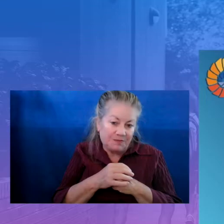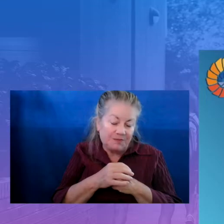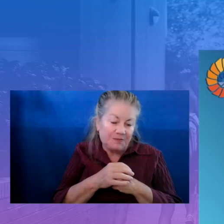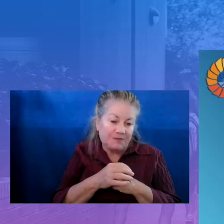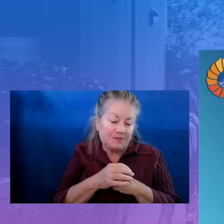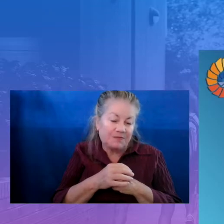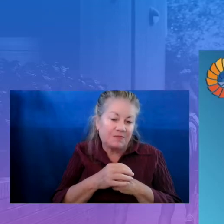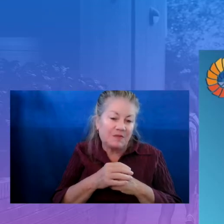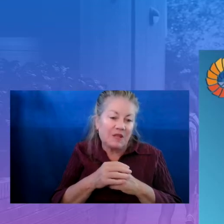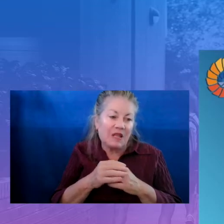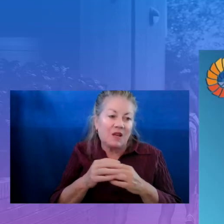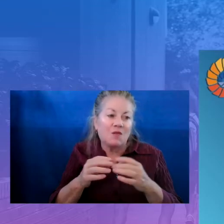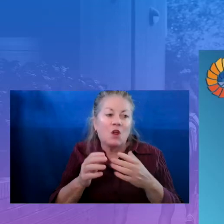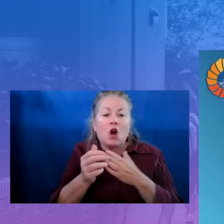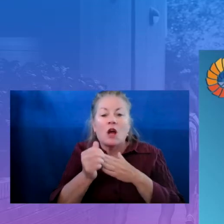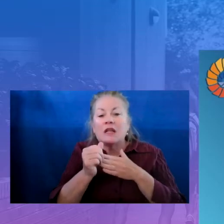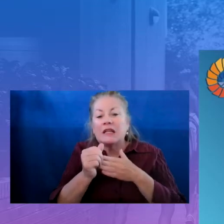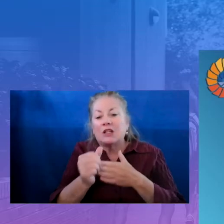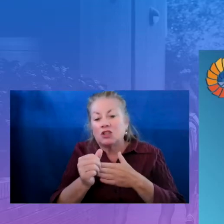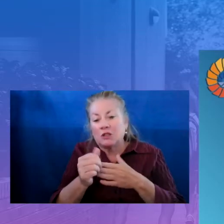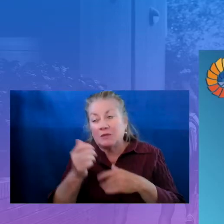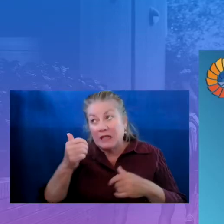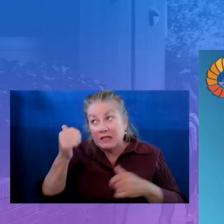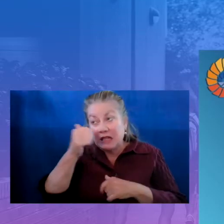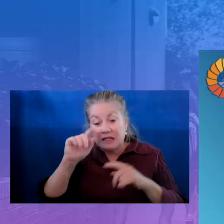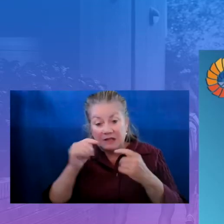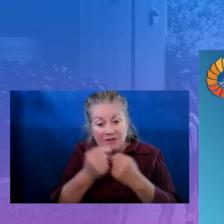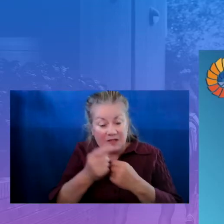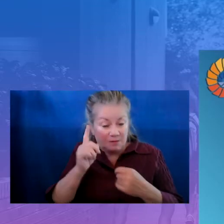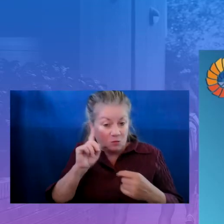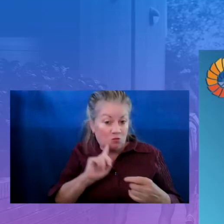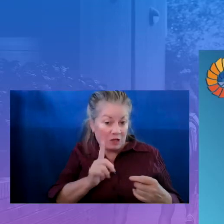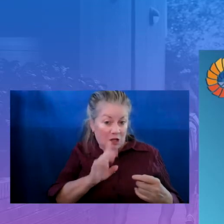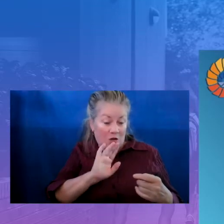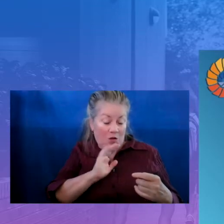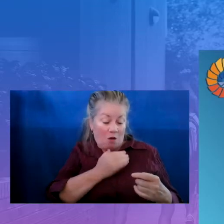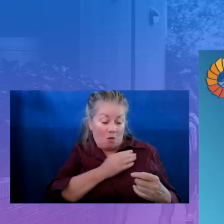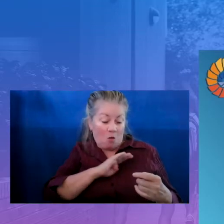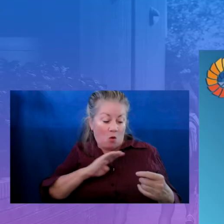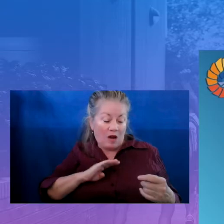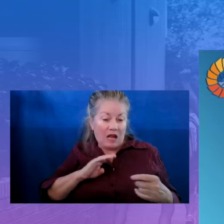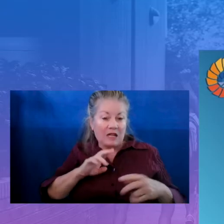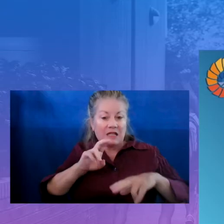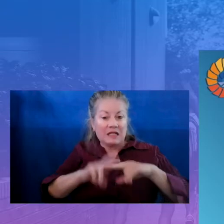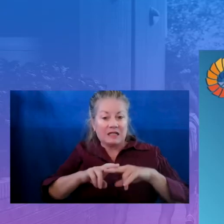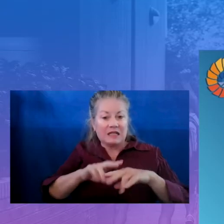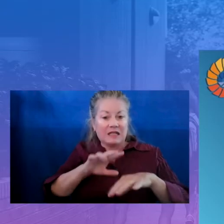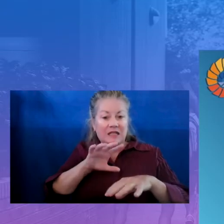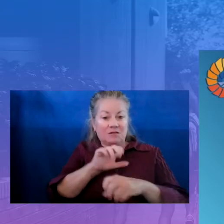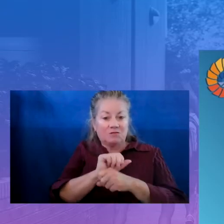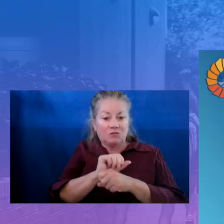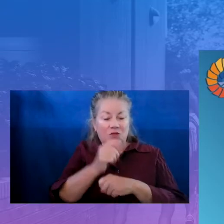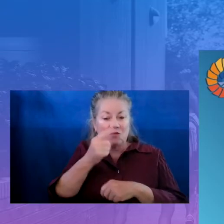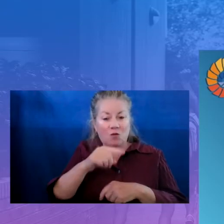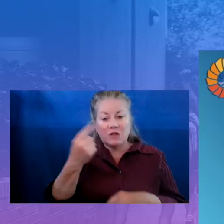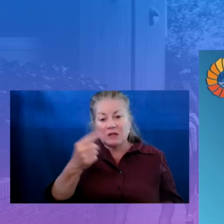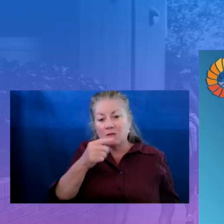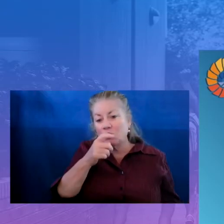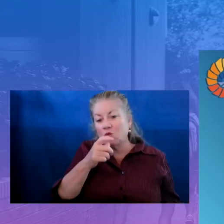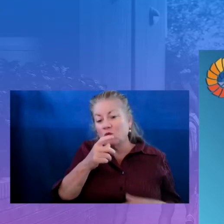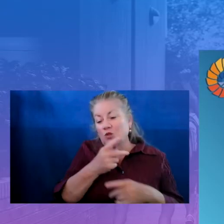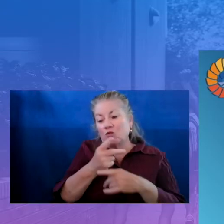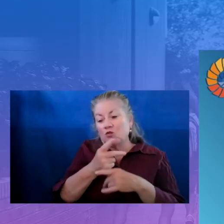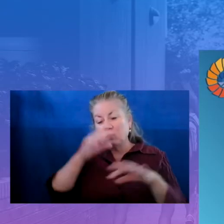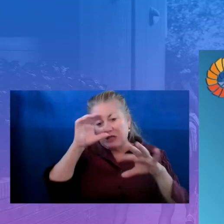structure, our executive team, which is our board, has a seat reserved for someone that the superintendent identifies